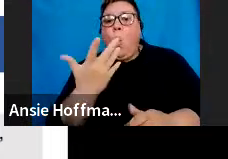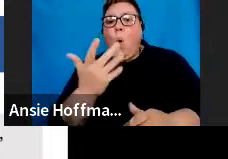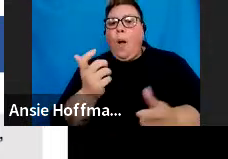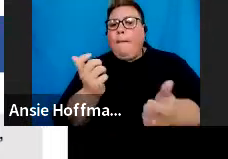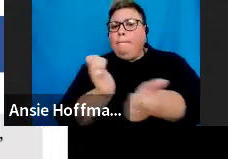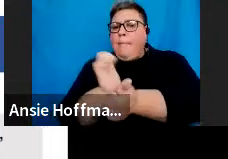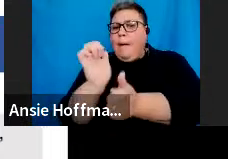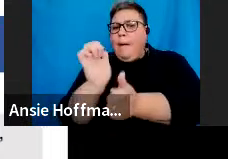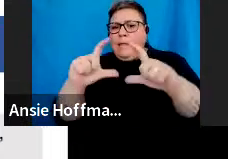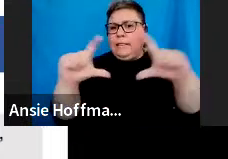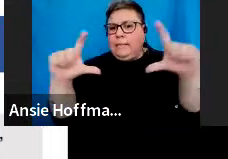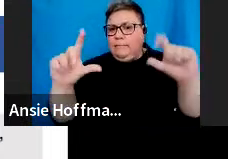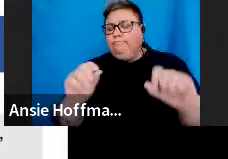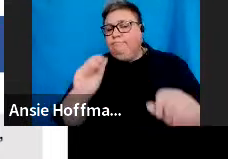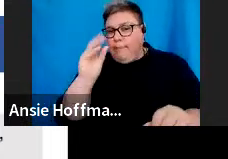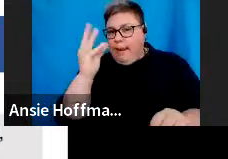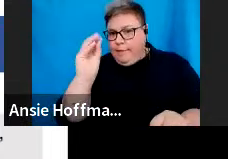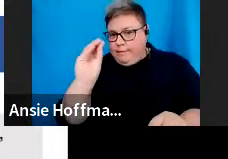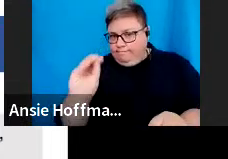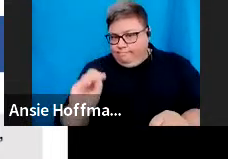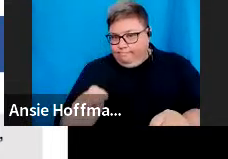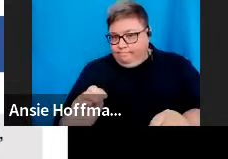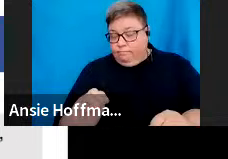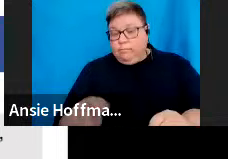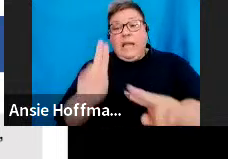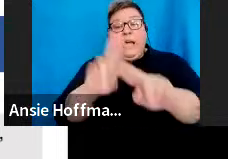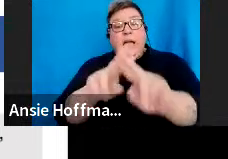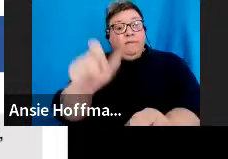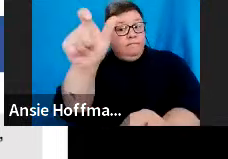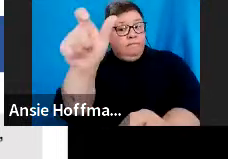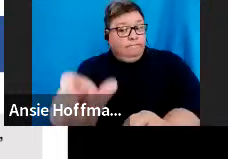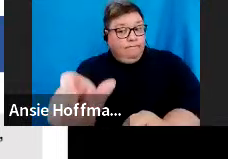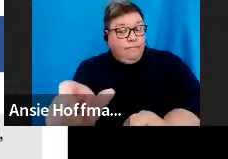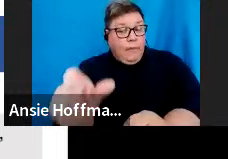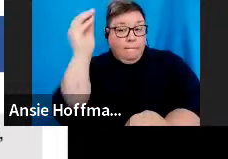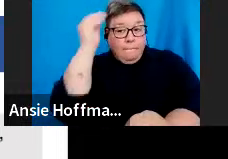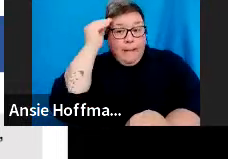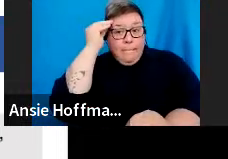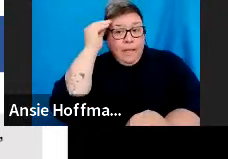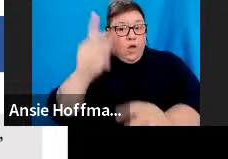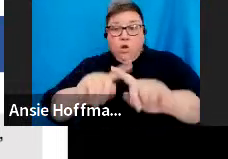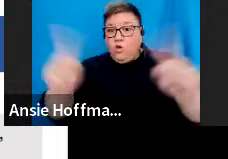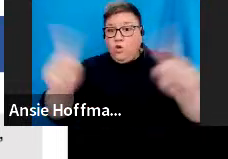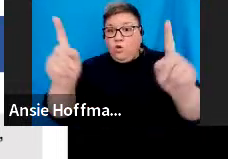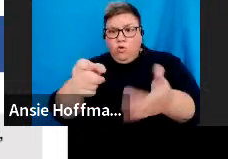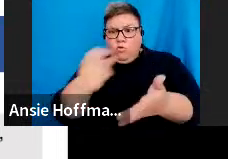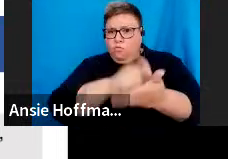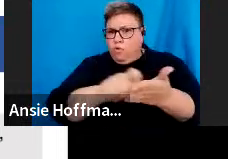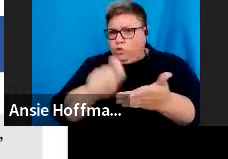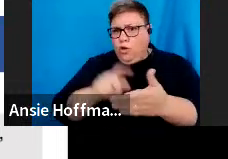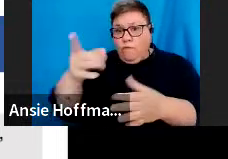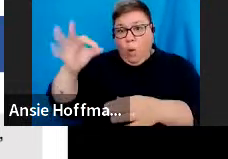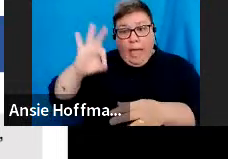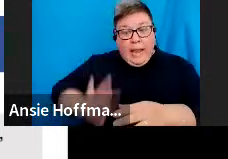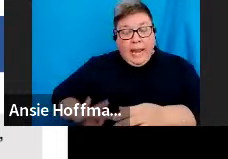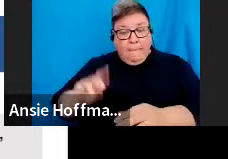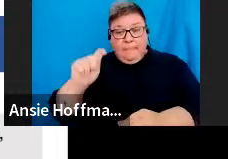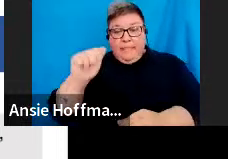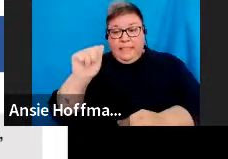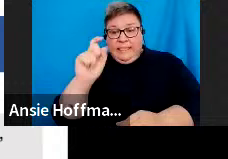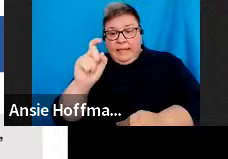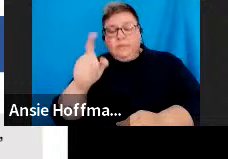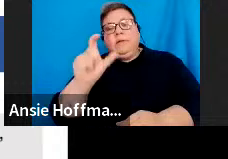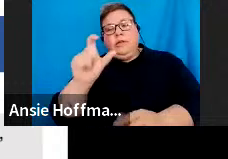that. And then it also says, the taxpayer or member is not registered for income tax, select one of the following